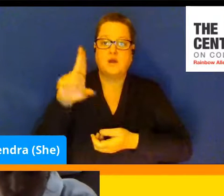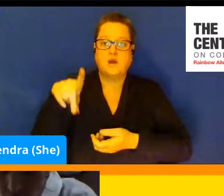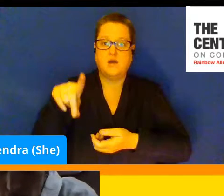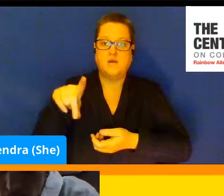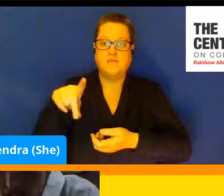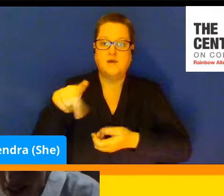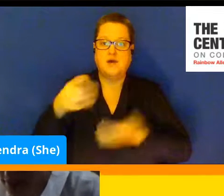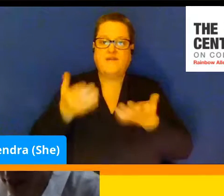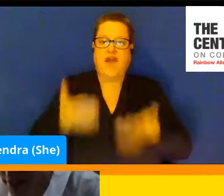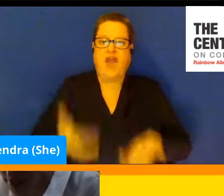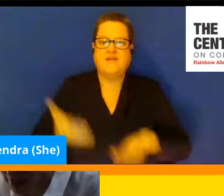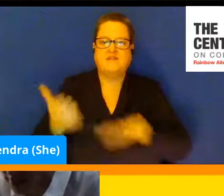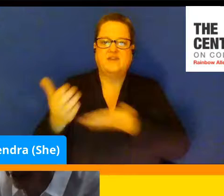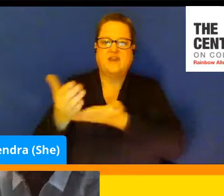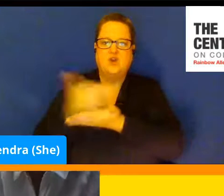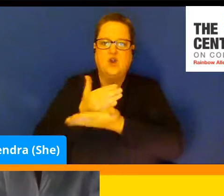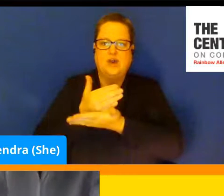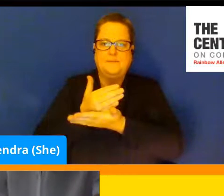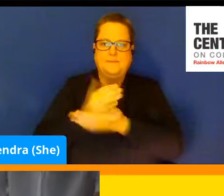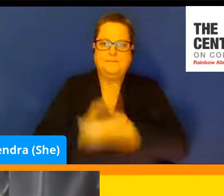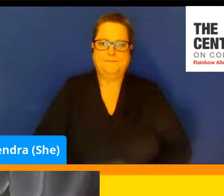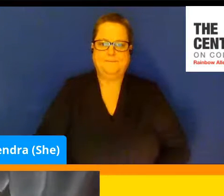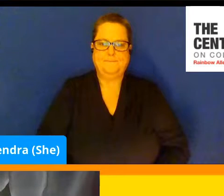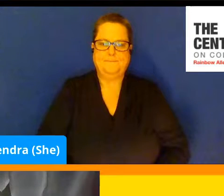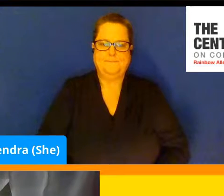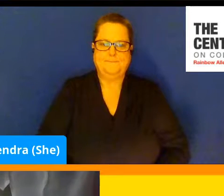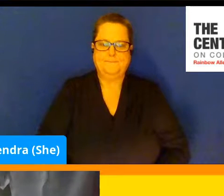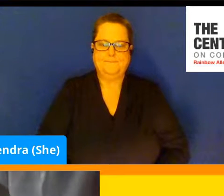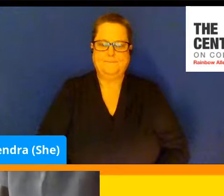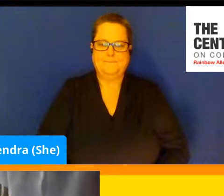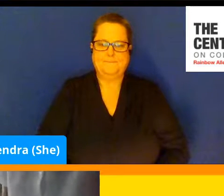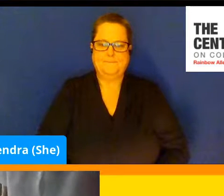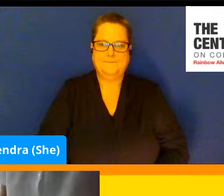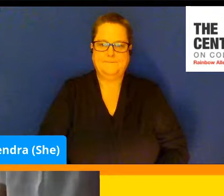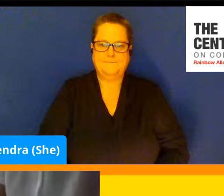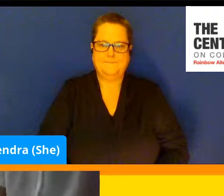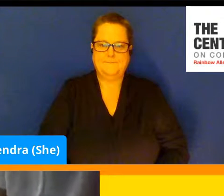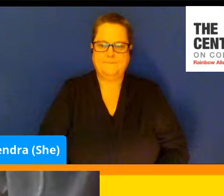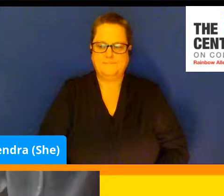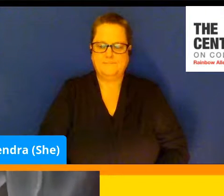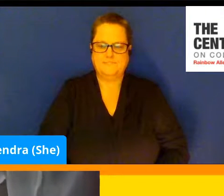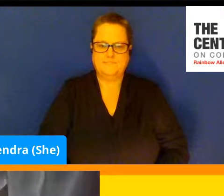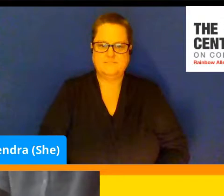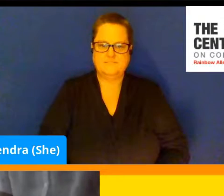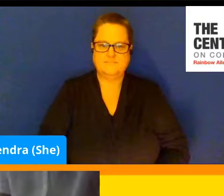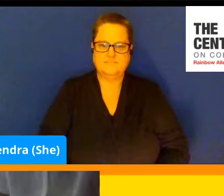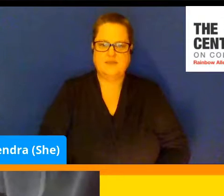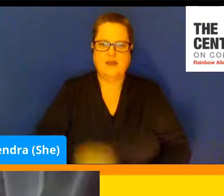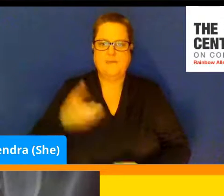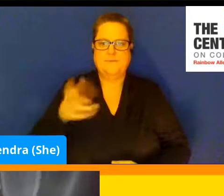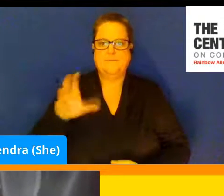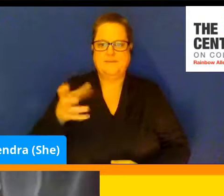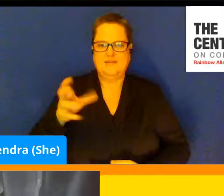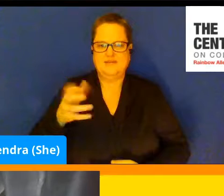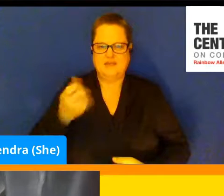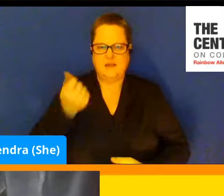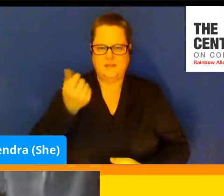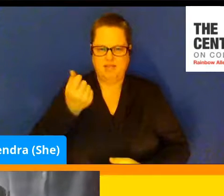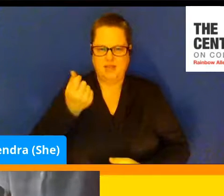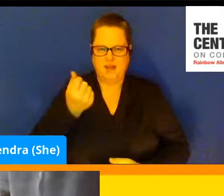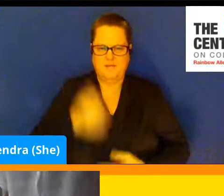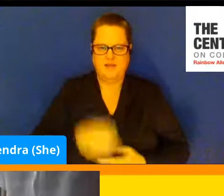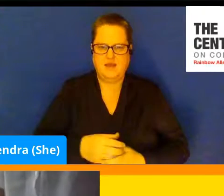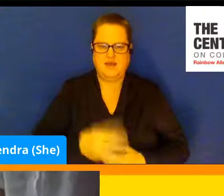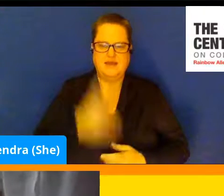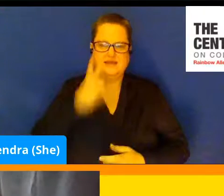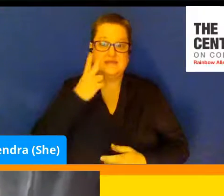So there's some heavy cream here. See how it mixed up a little bit. Let's see